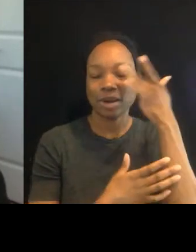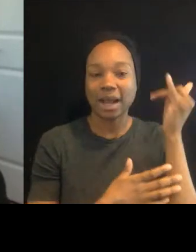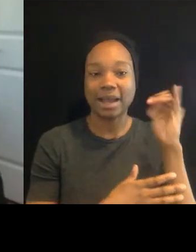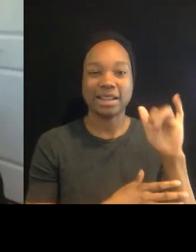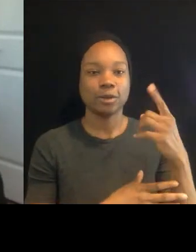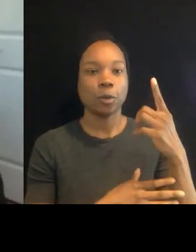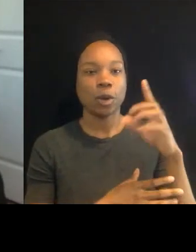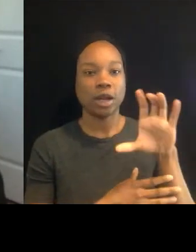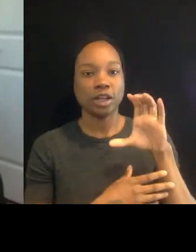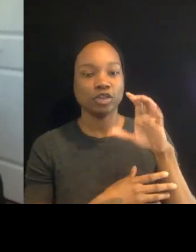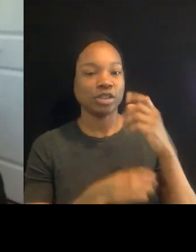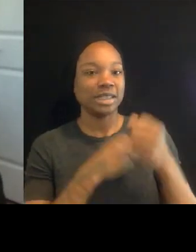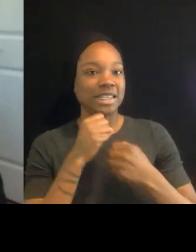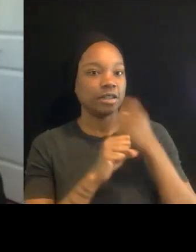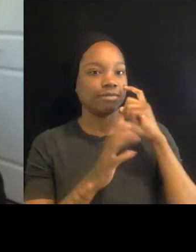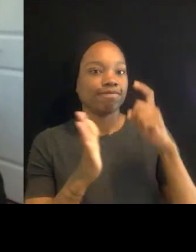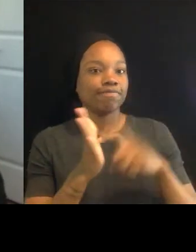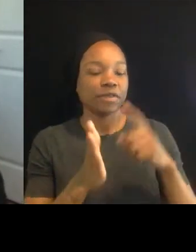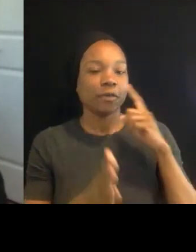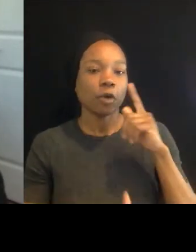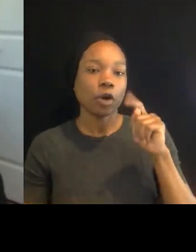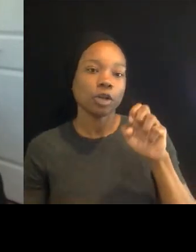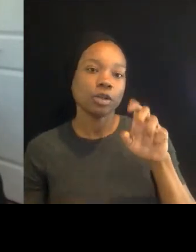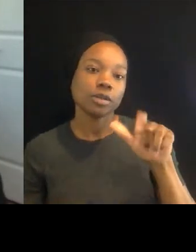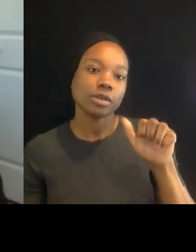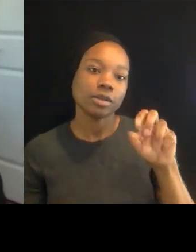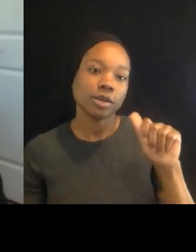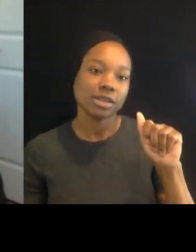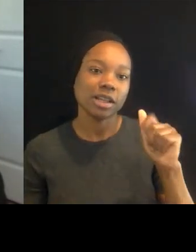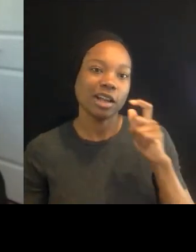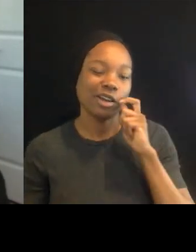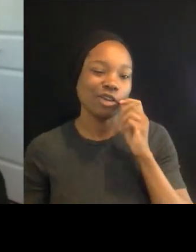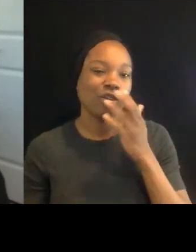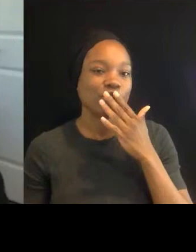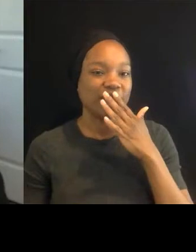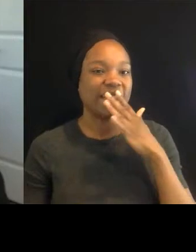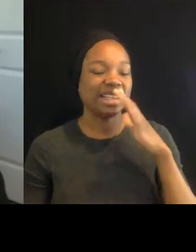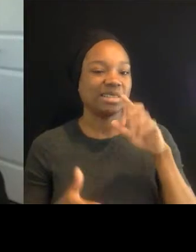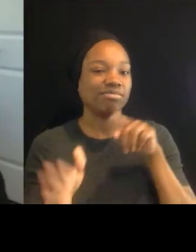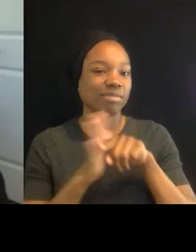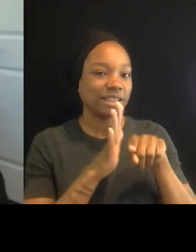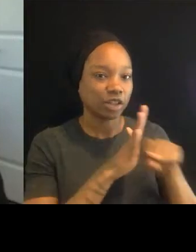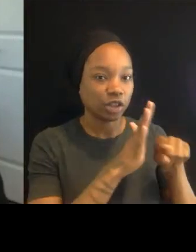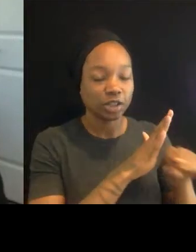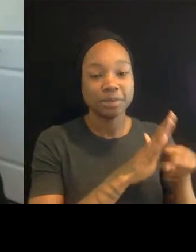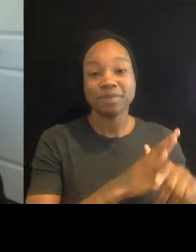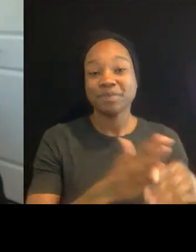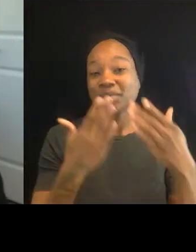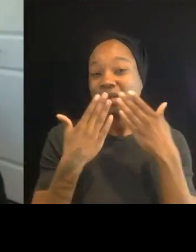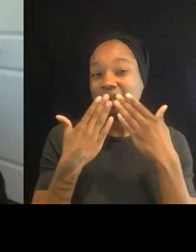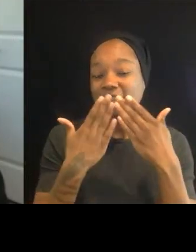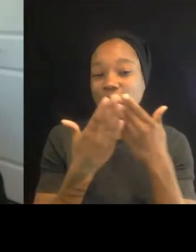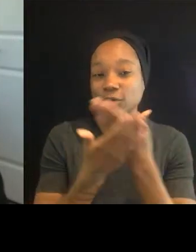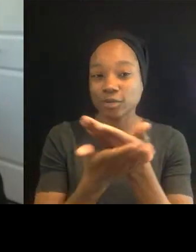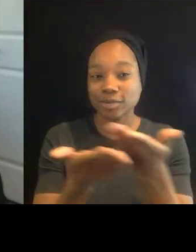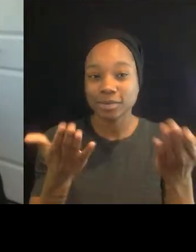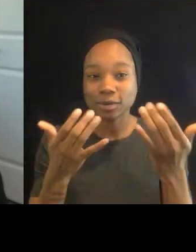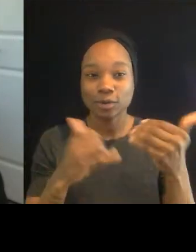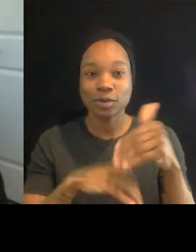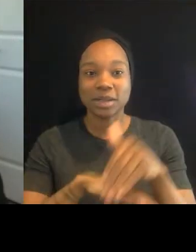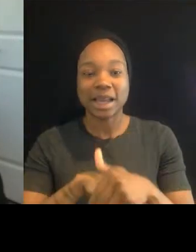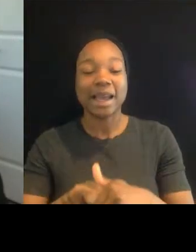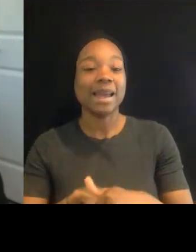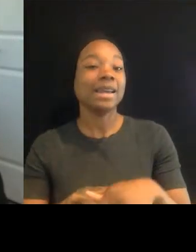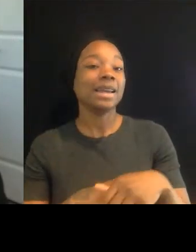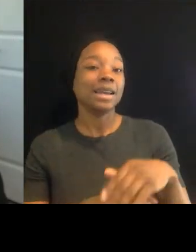Everybody here tonight, panelists, moderator, all of you, our performers, everybody, thank you so much for being here. On behalf